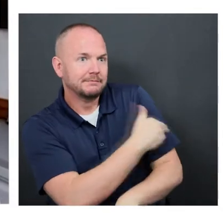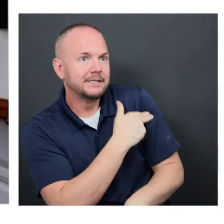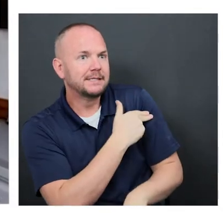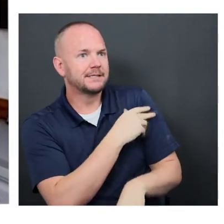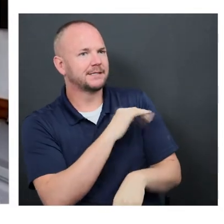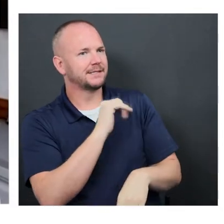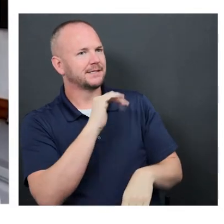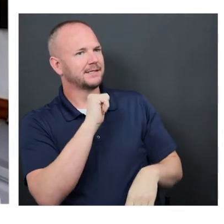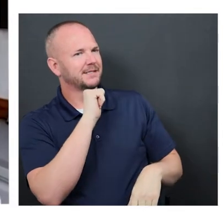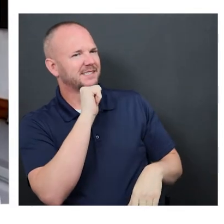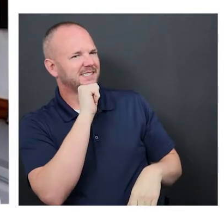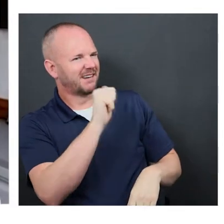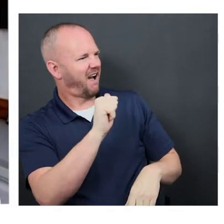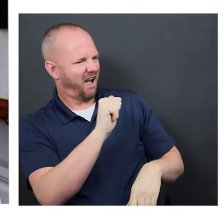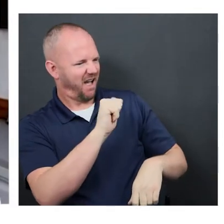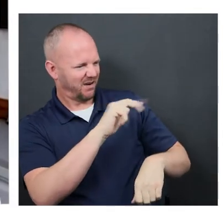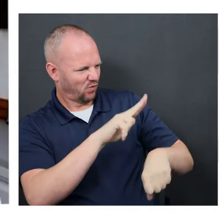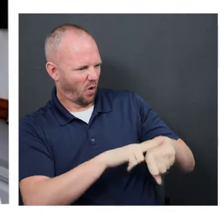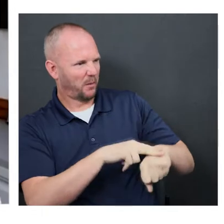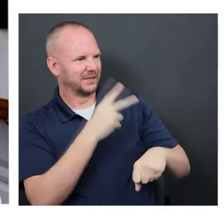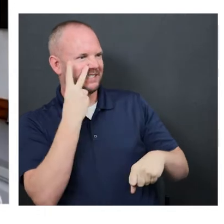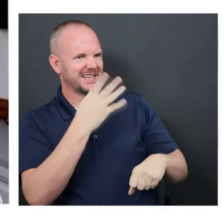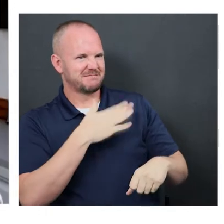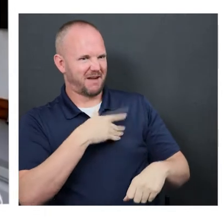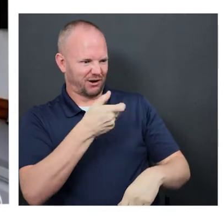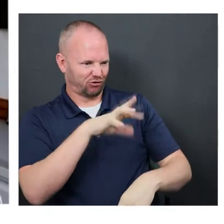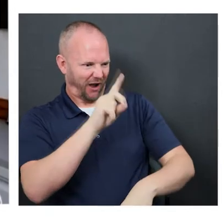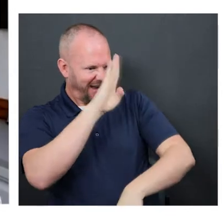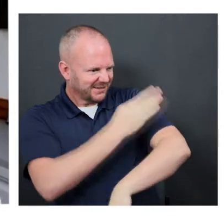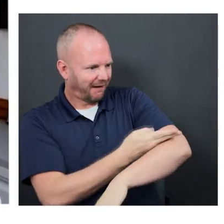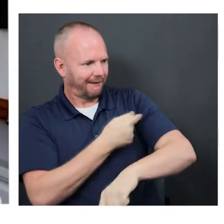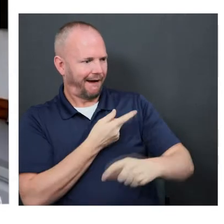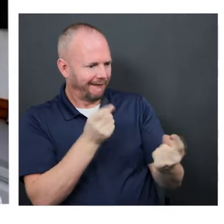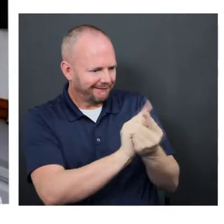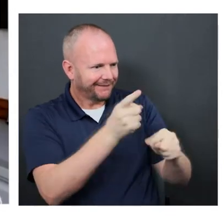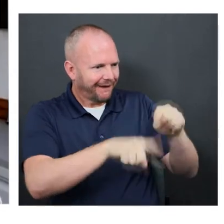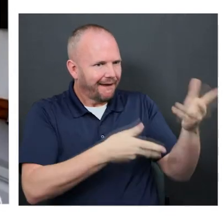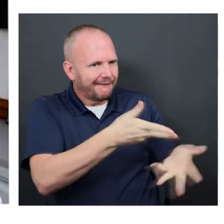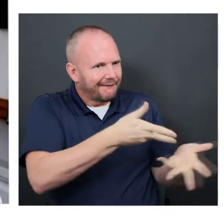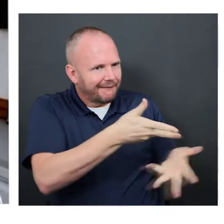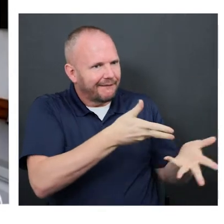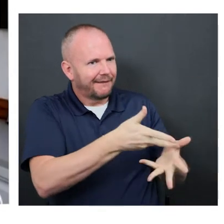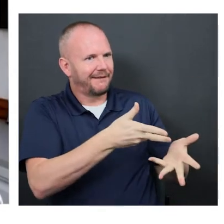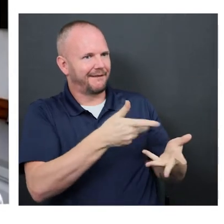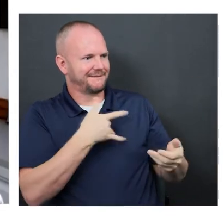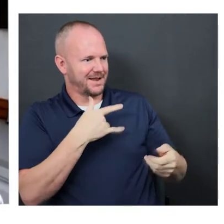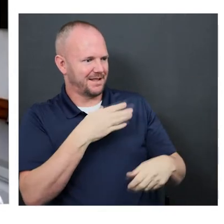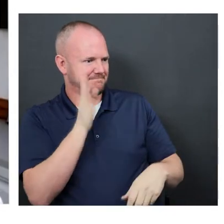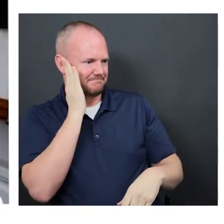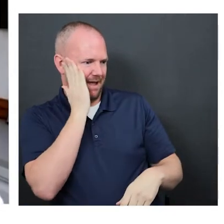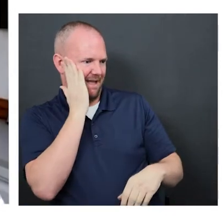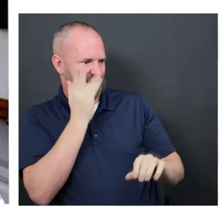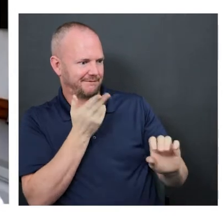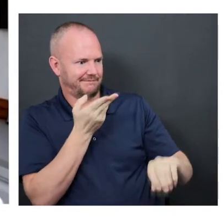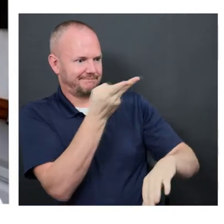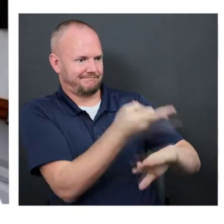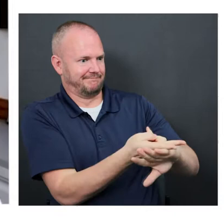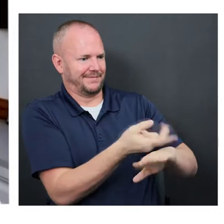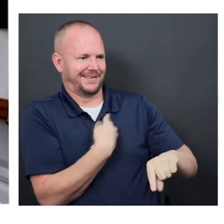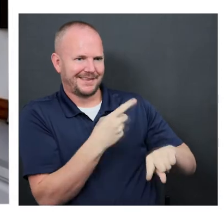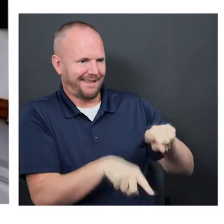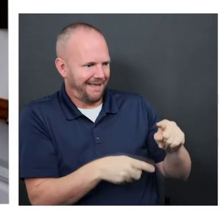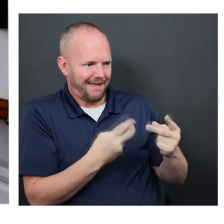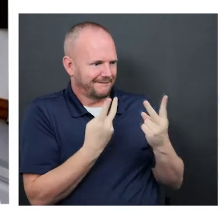hug your grandson? What's normal about not being able to be with your mom at a deathbed in a hospital? None of this is really normal,